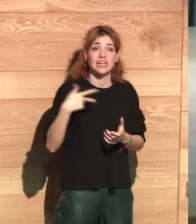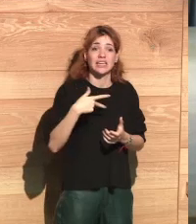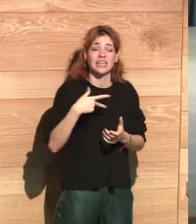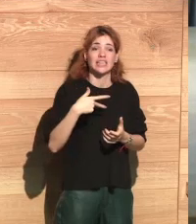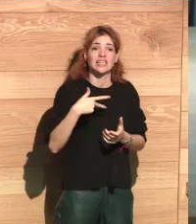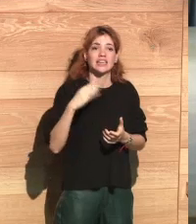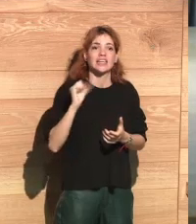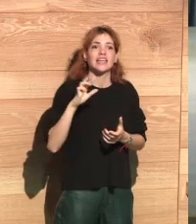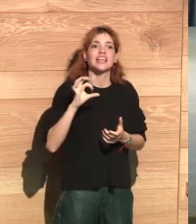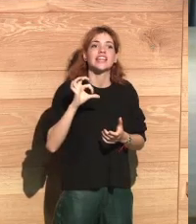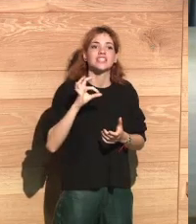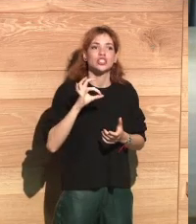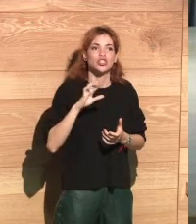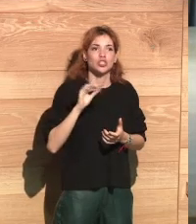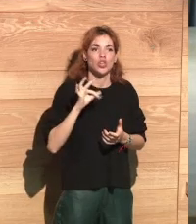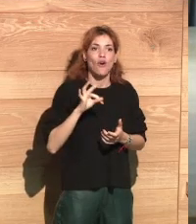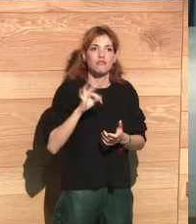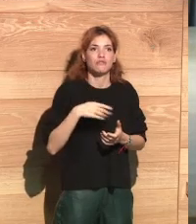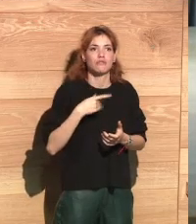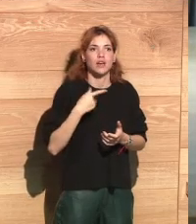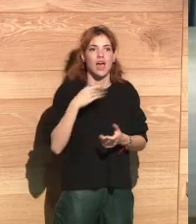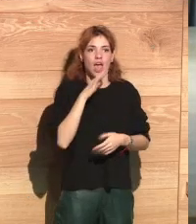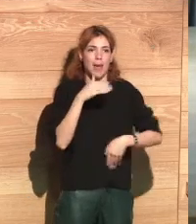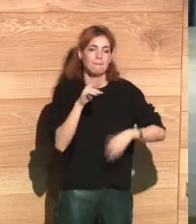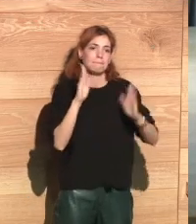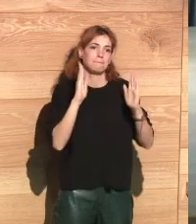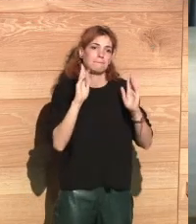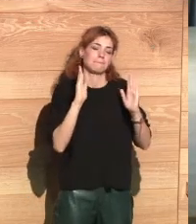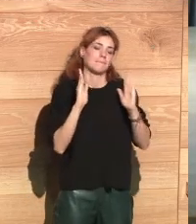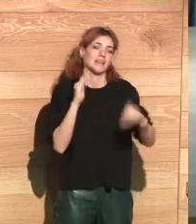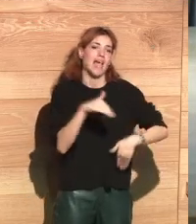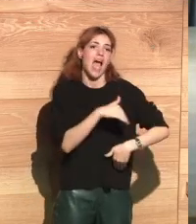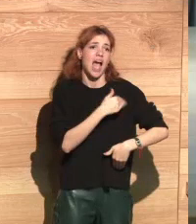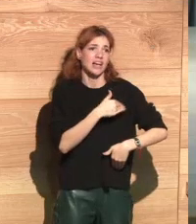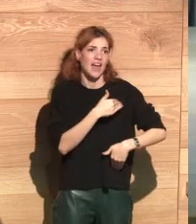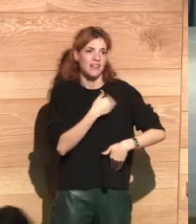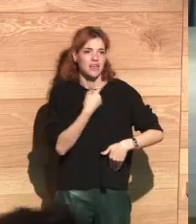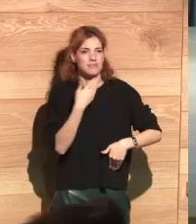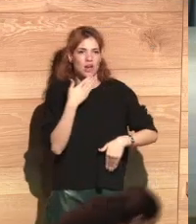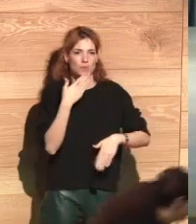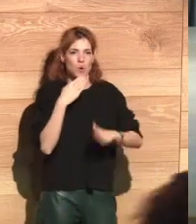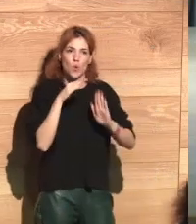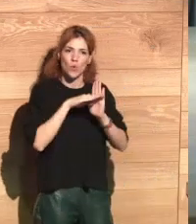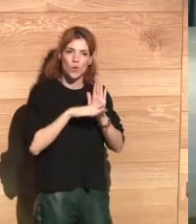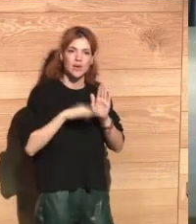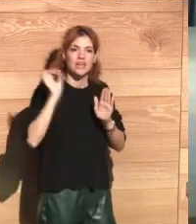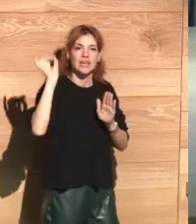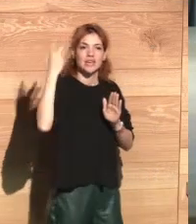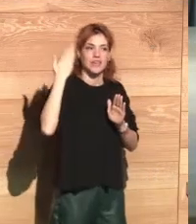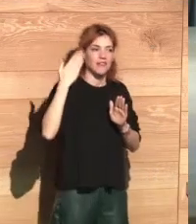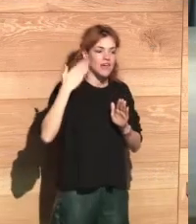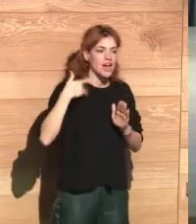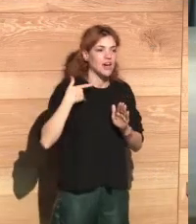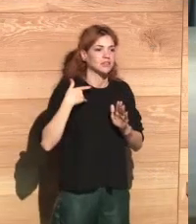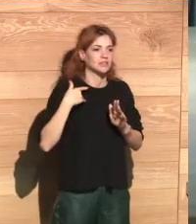Christophe just mentioned that the path is complicated. I don't know if from the academic world, we have any tips to walk